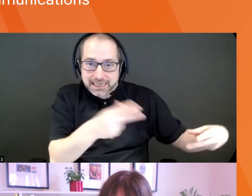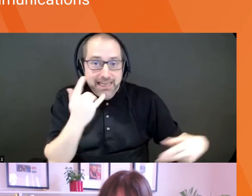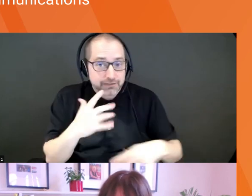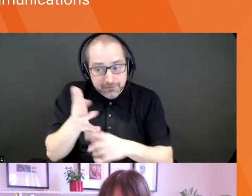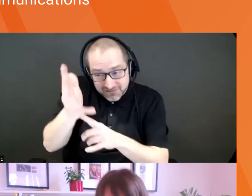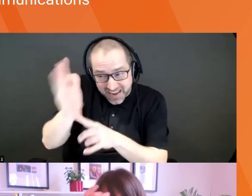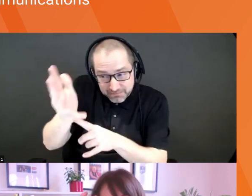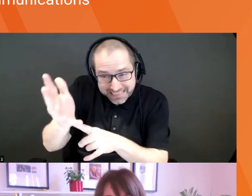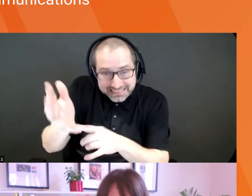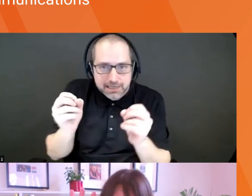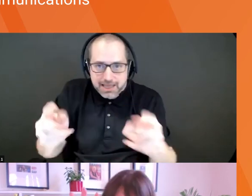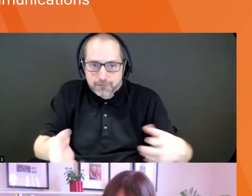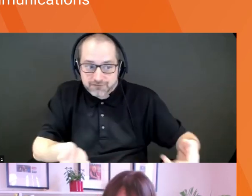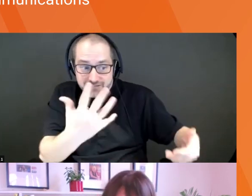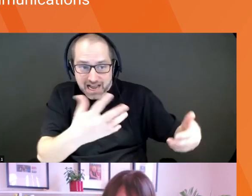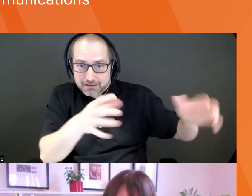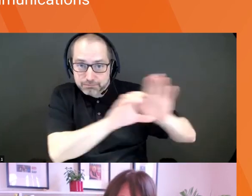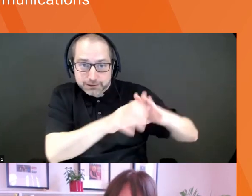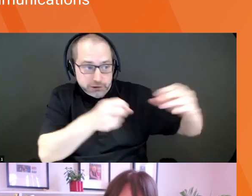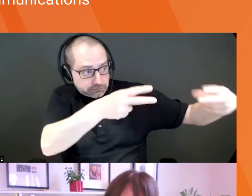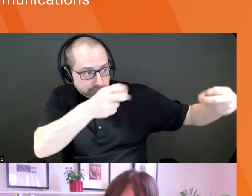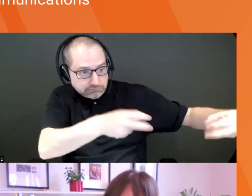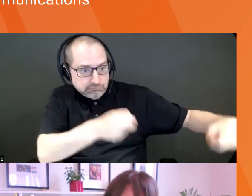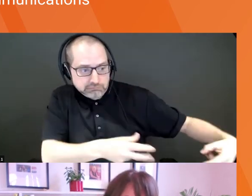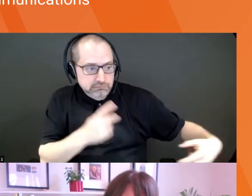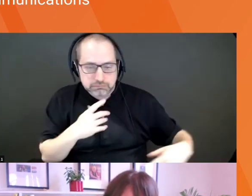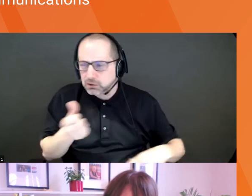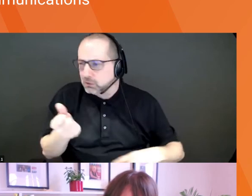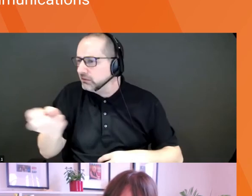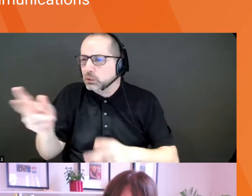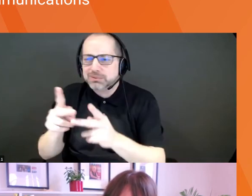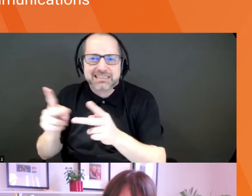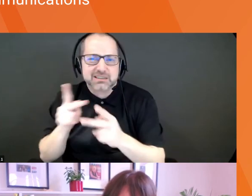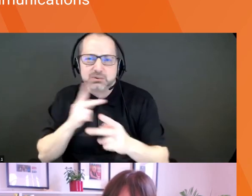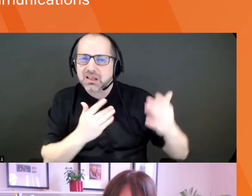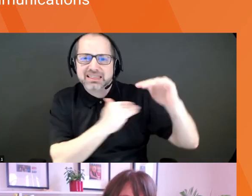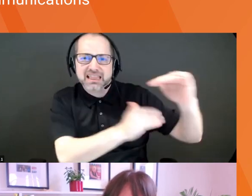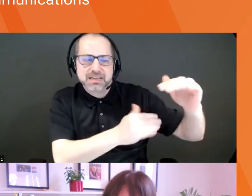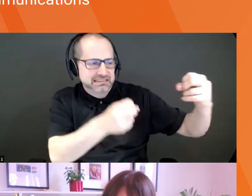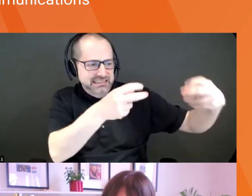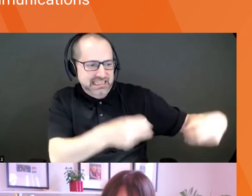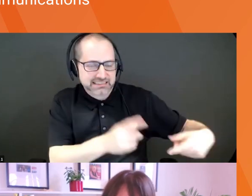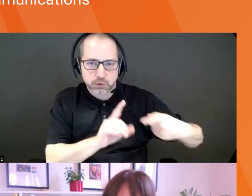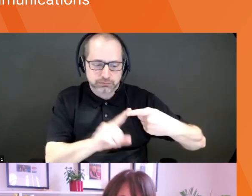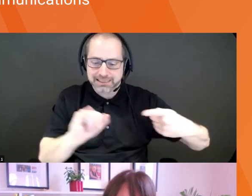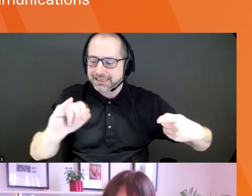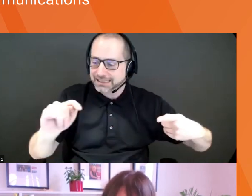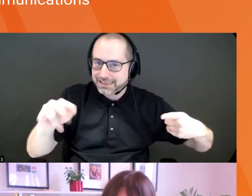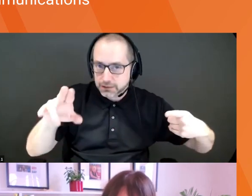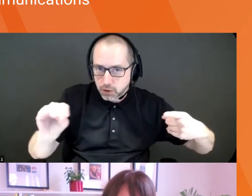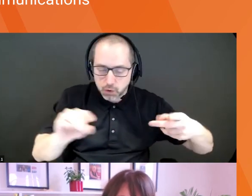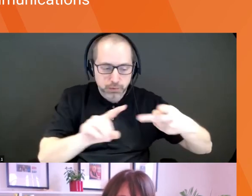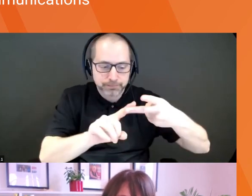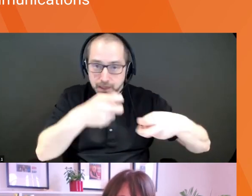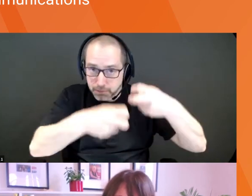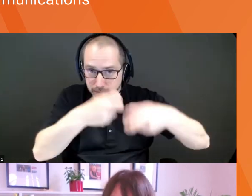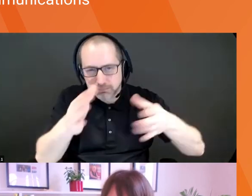that's a different story, but there's very few places that cap the slides. So I would do, uh, you know, your intro, uh, short problem, a